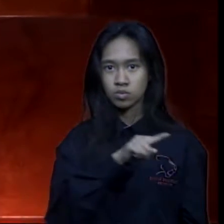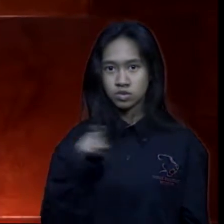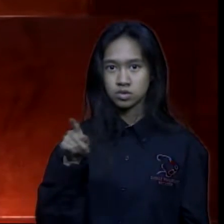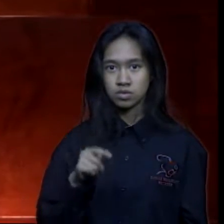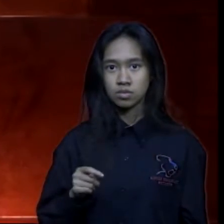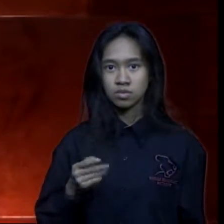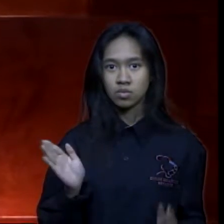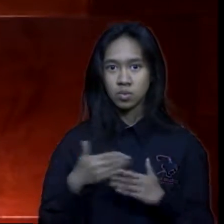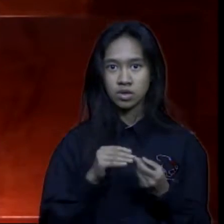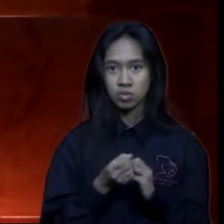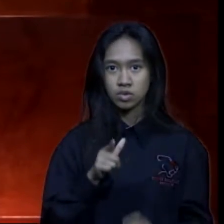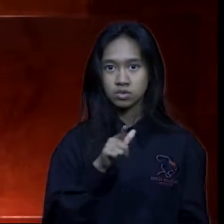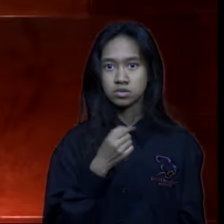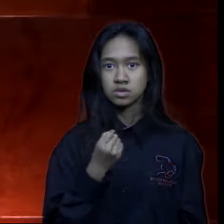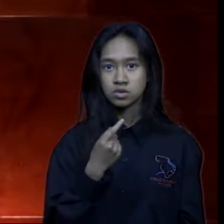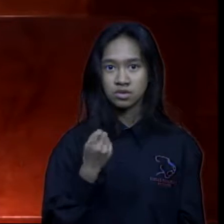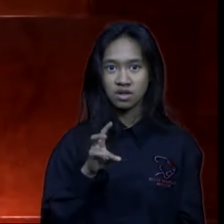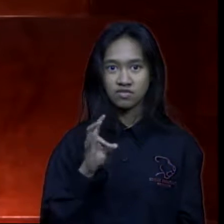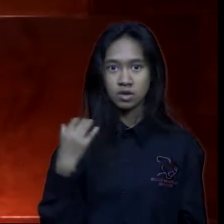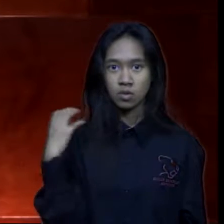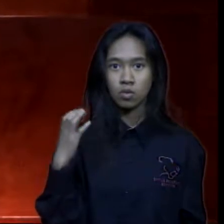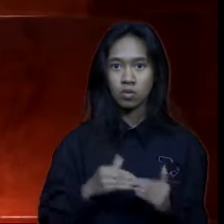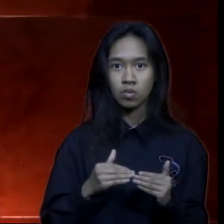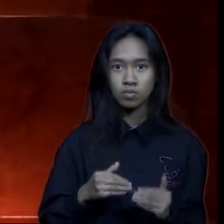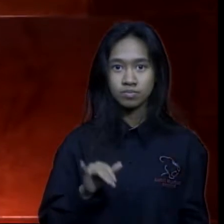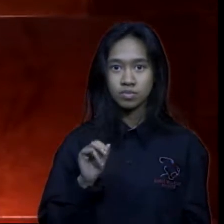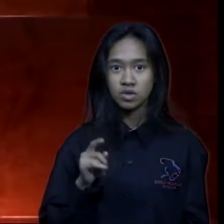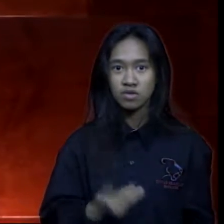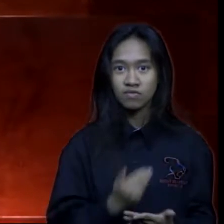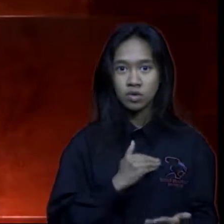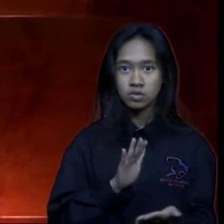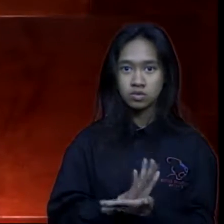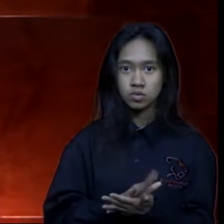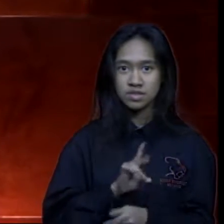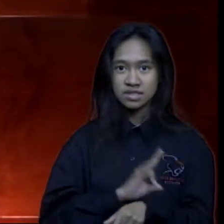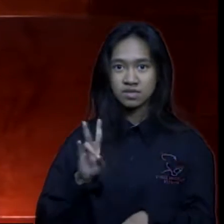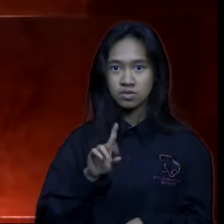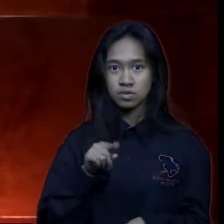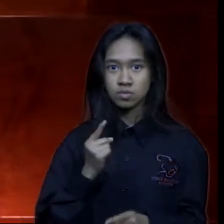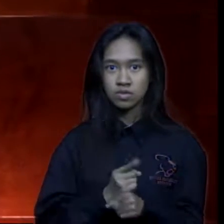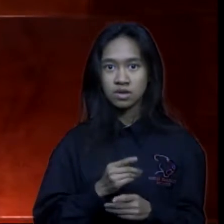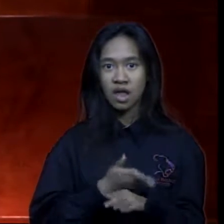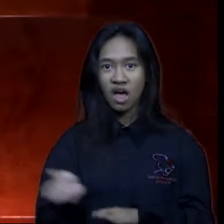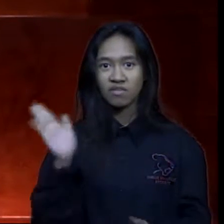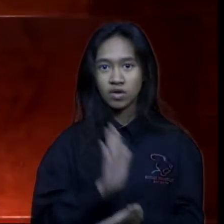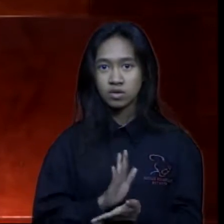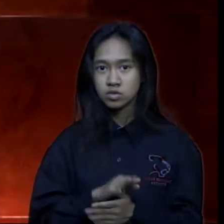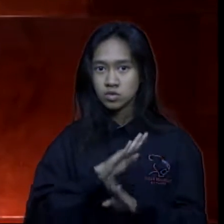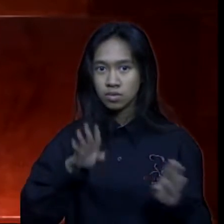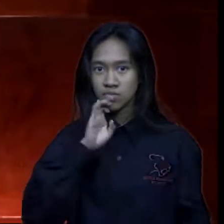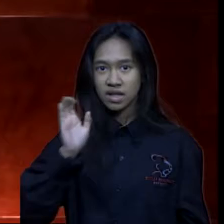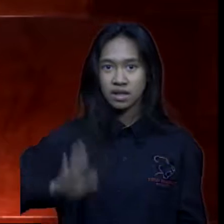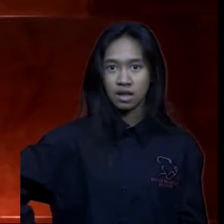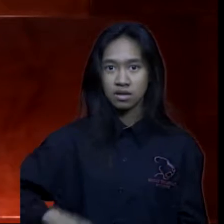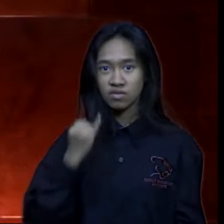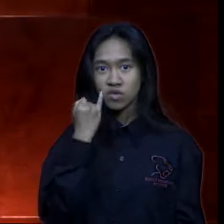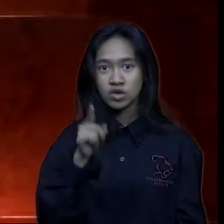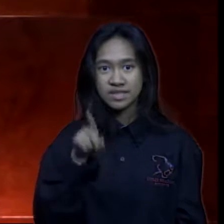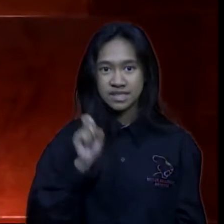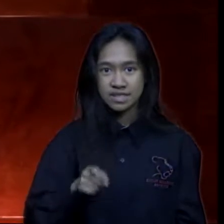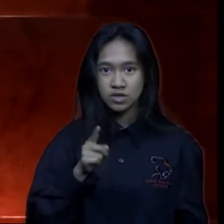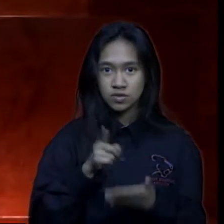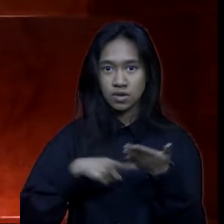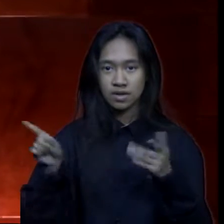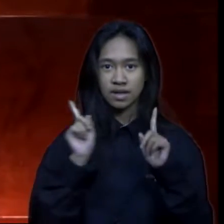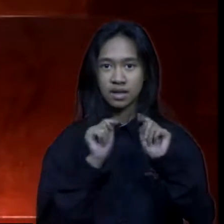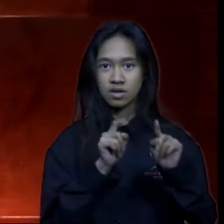117 with coach Yeager either before school at 729 or right after school do not be late